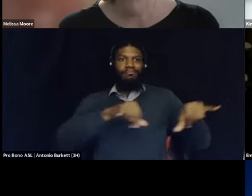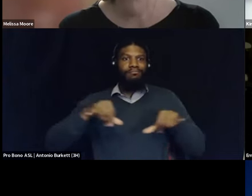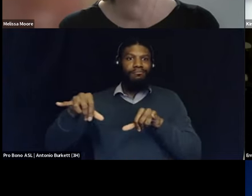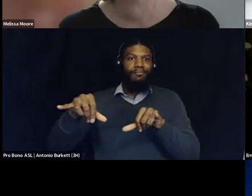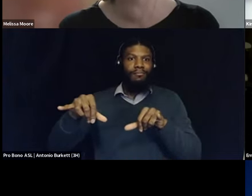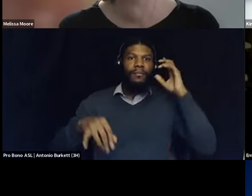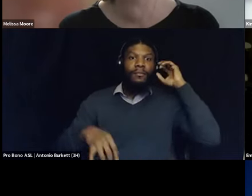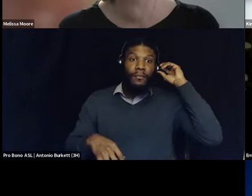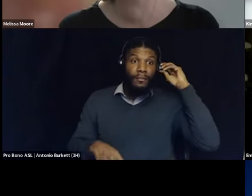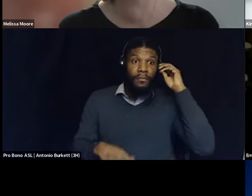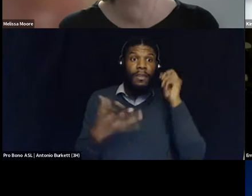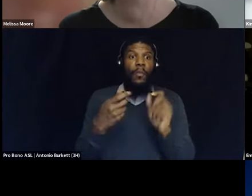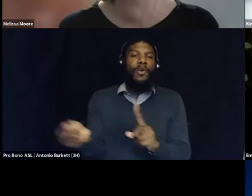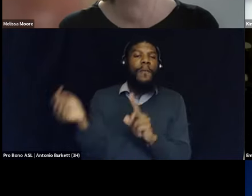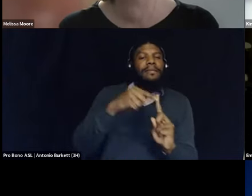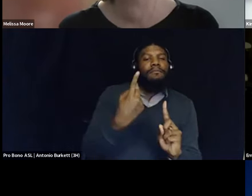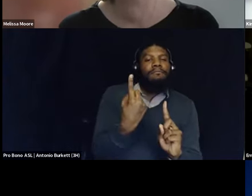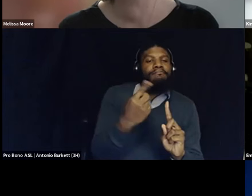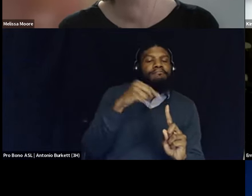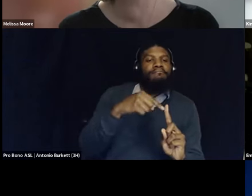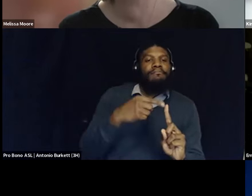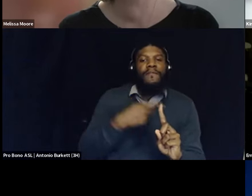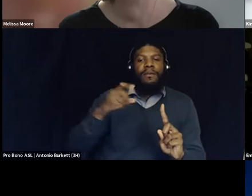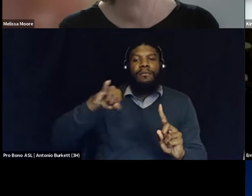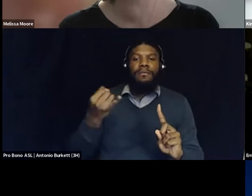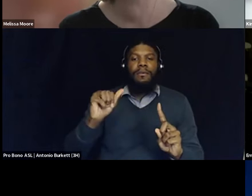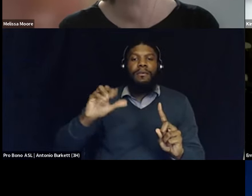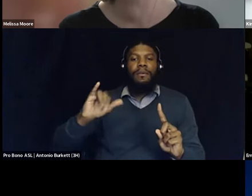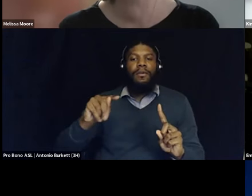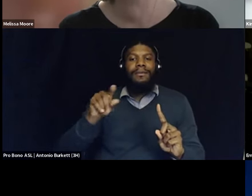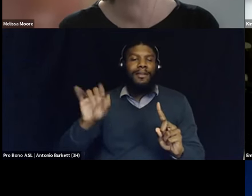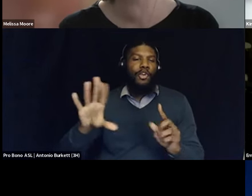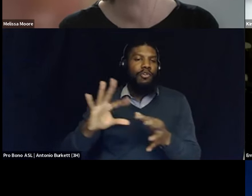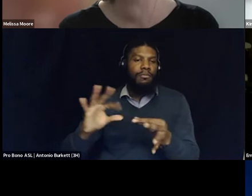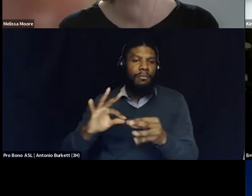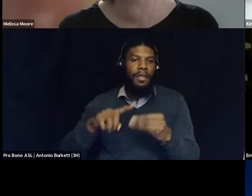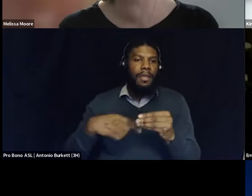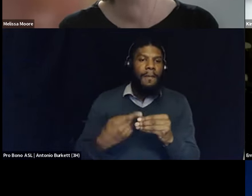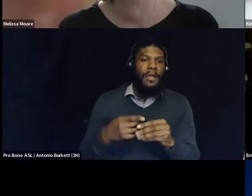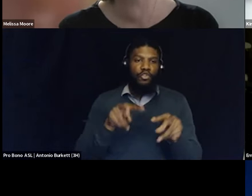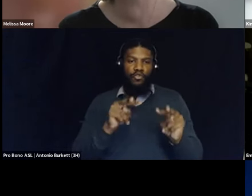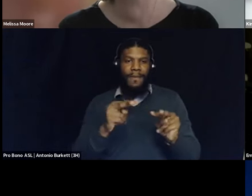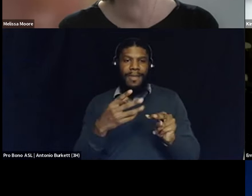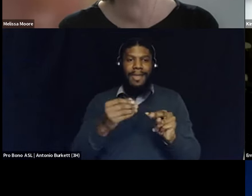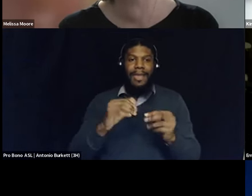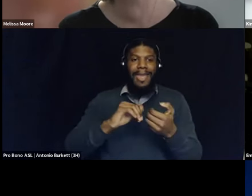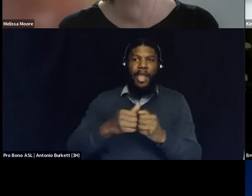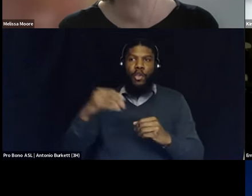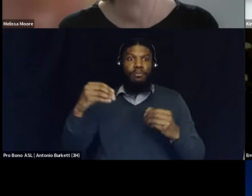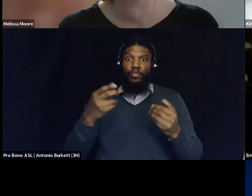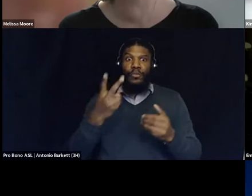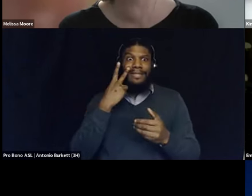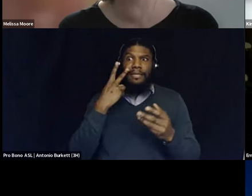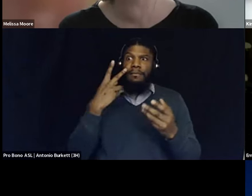that jacinta was saying earlier um when we were talking about surveillance and how cameras are everywhere